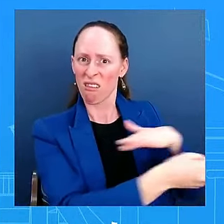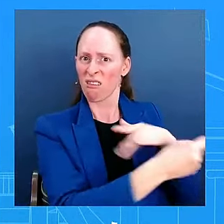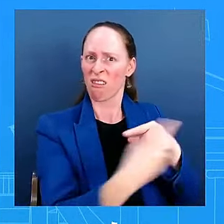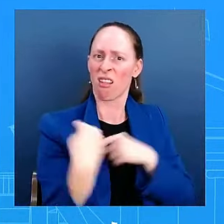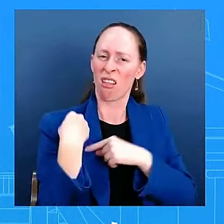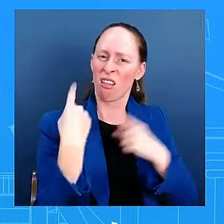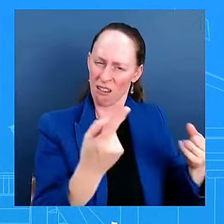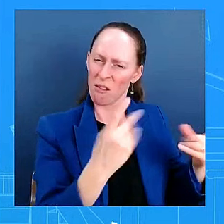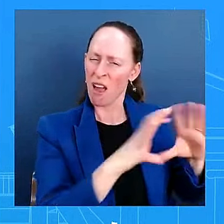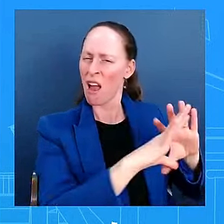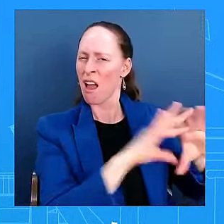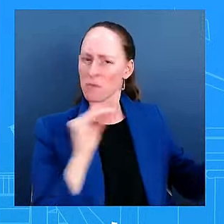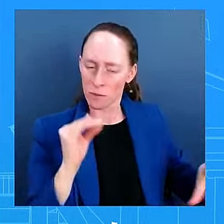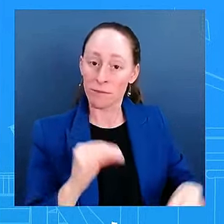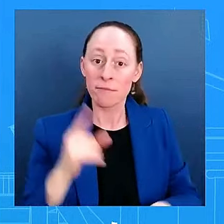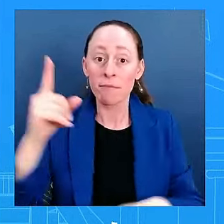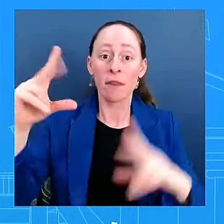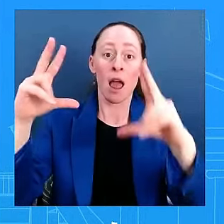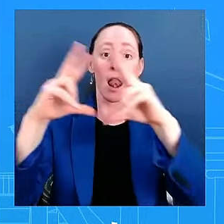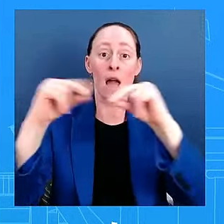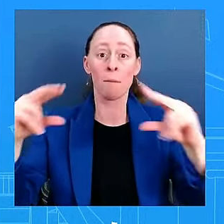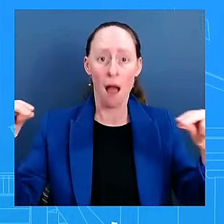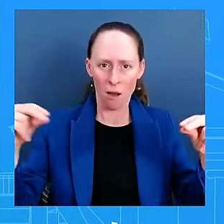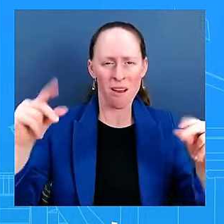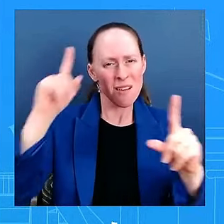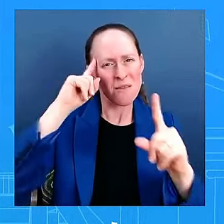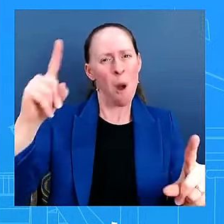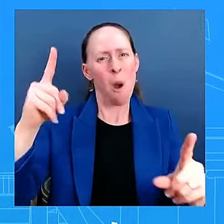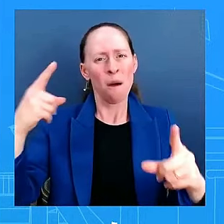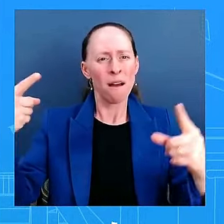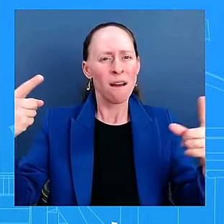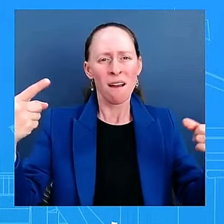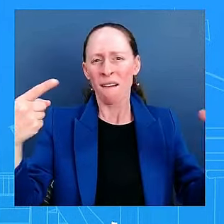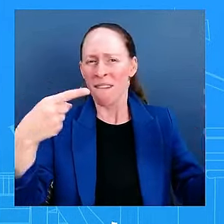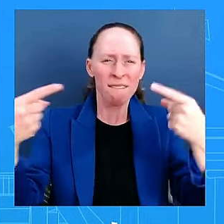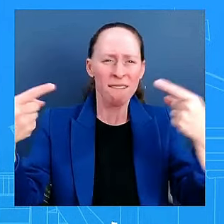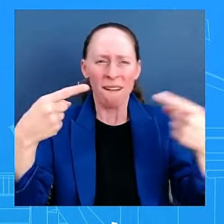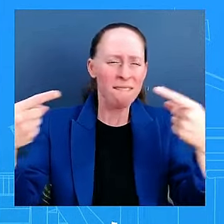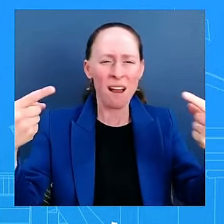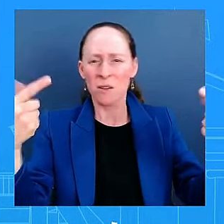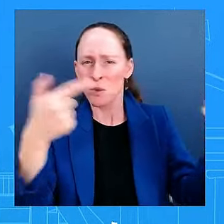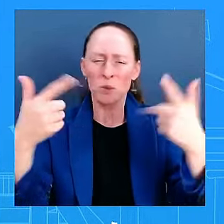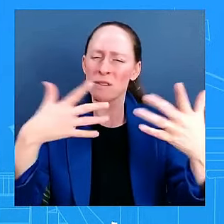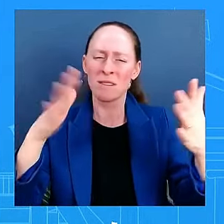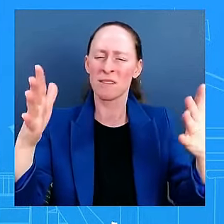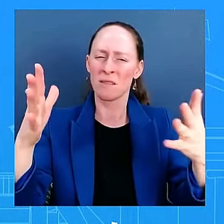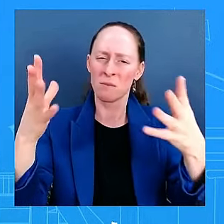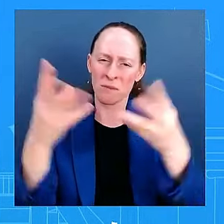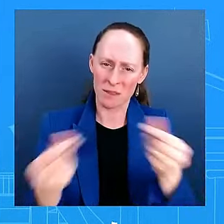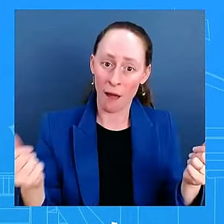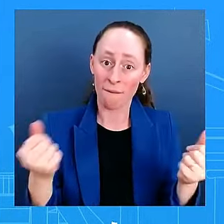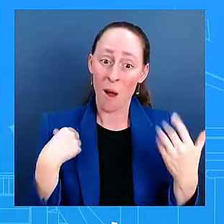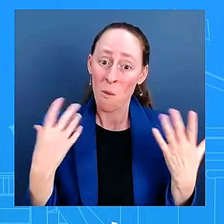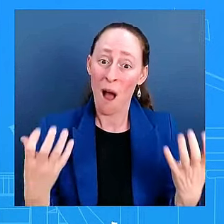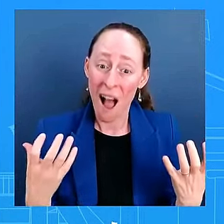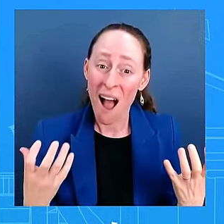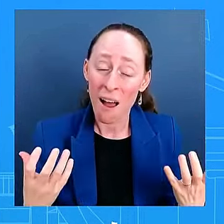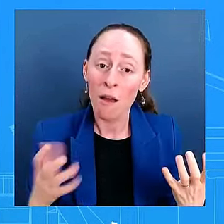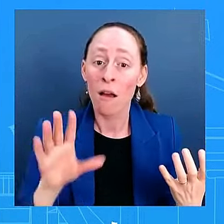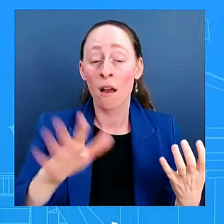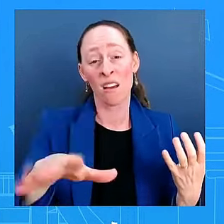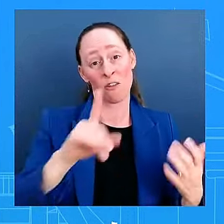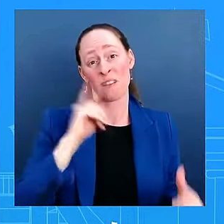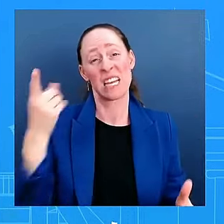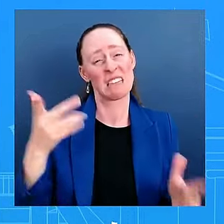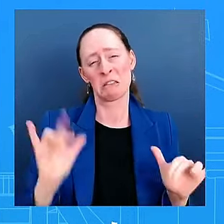resolution there. And so that's a lot. That is nothing new to what the president has been focused on for